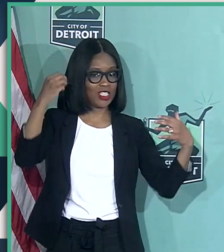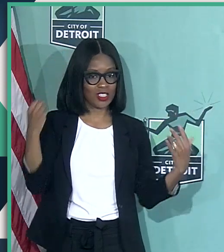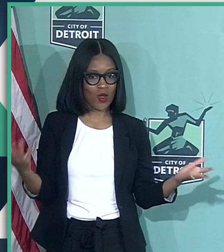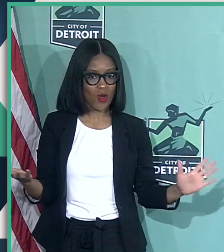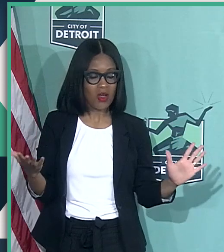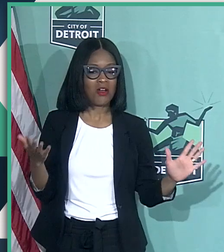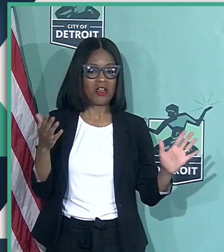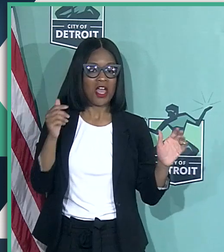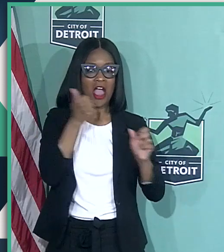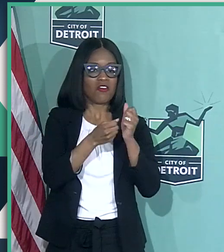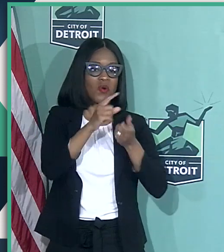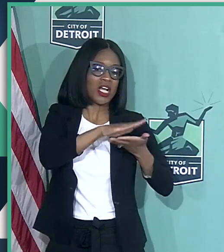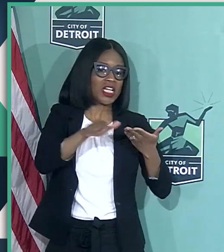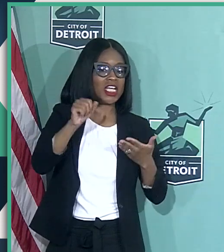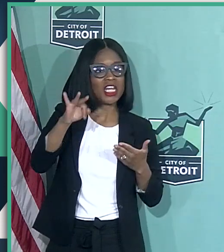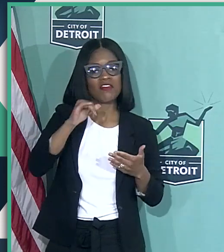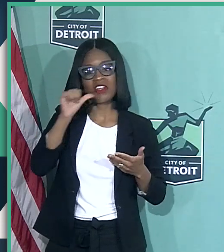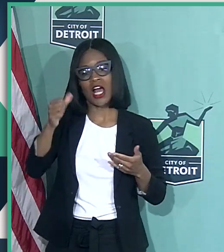if not smarter.